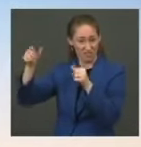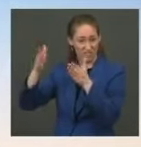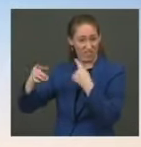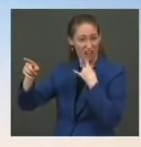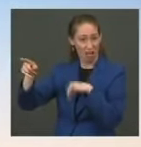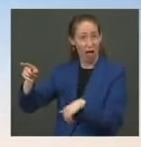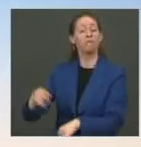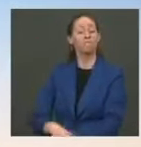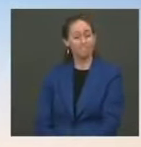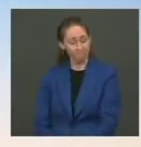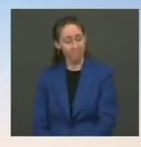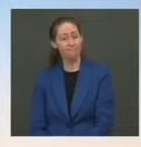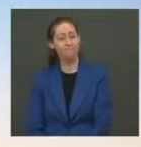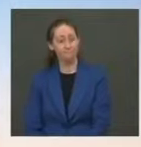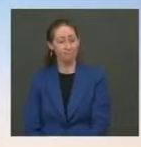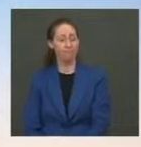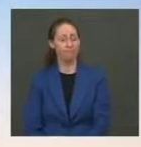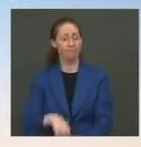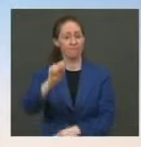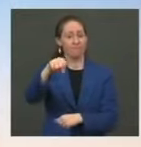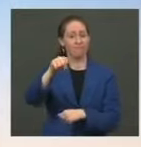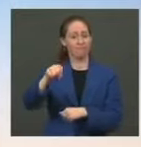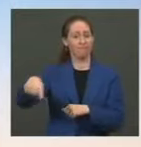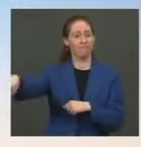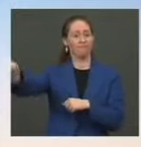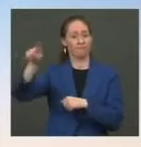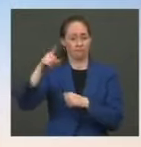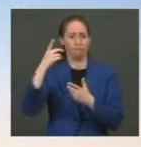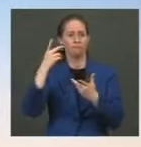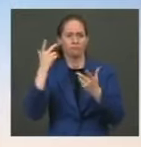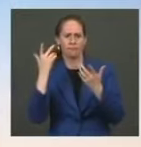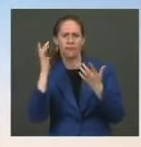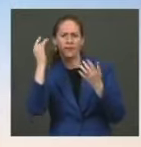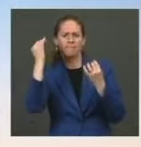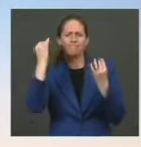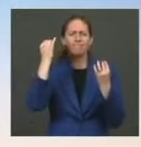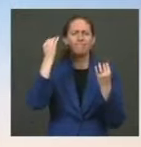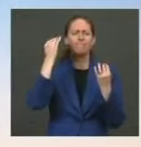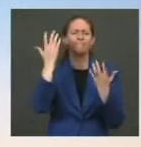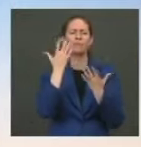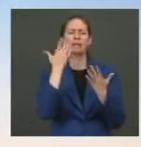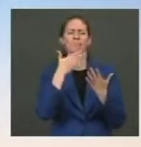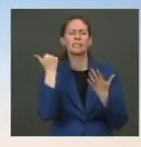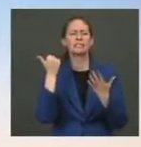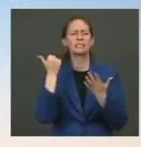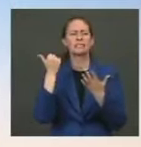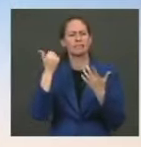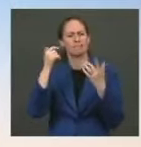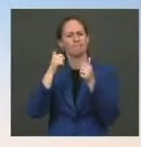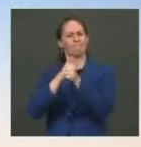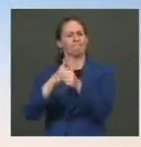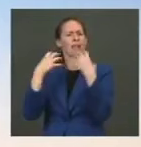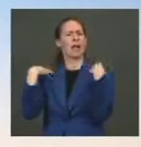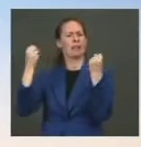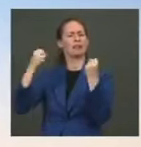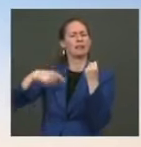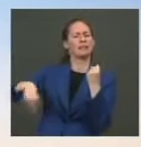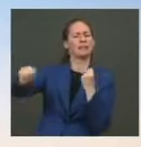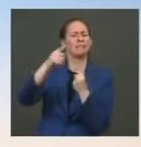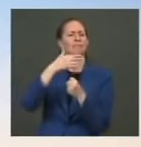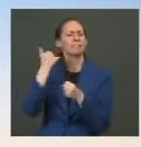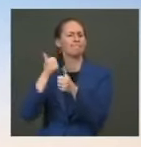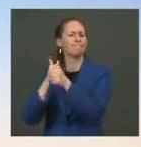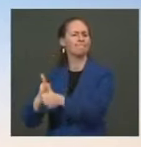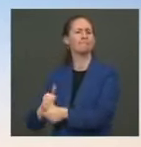on the pure basis of of recommendation of his health and medical advisors question. Could you talk a bit about the nuclear toxic that